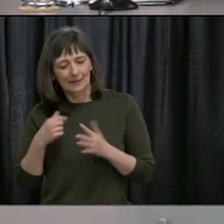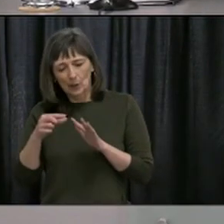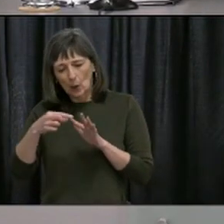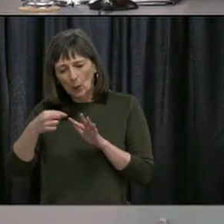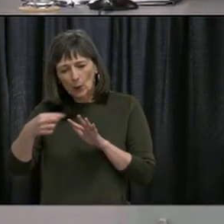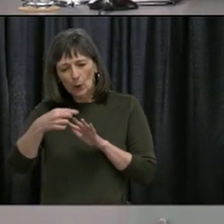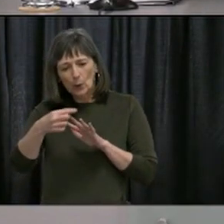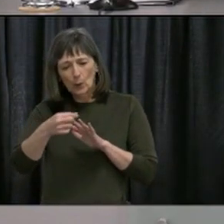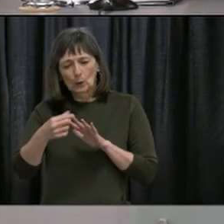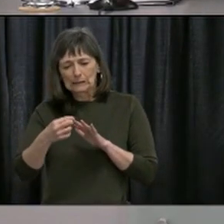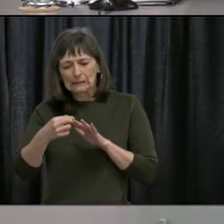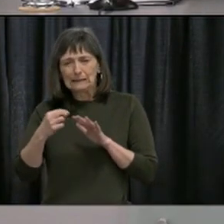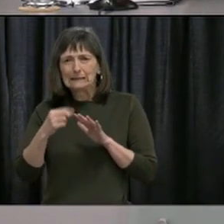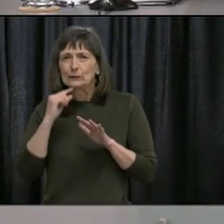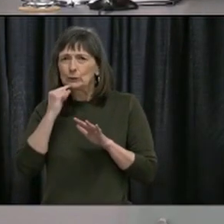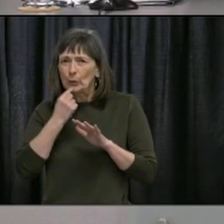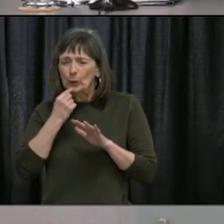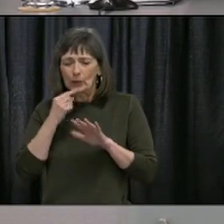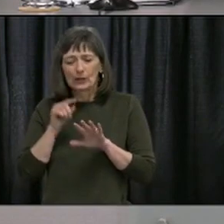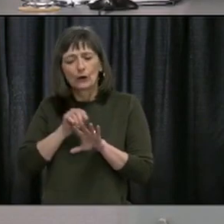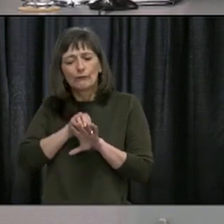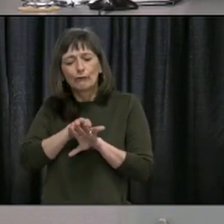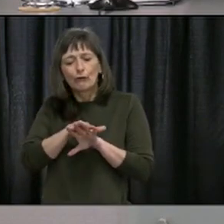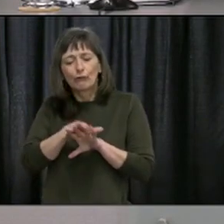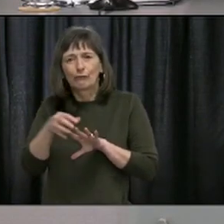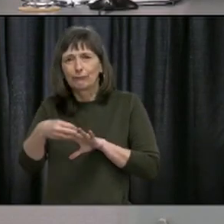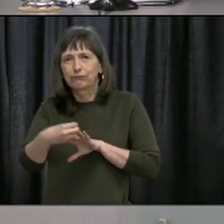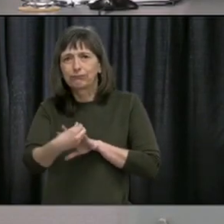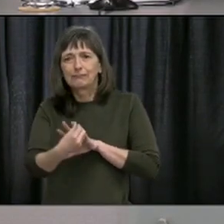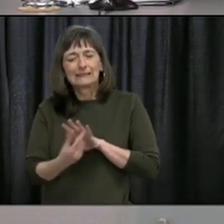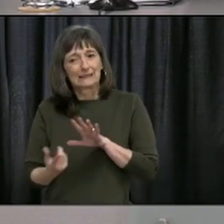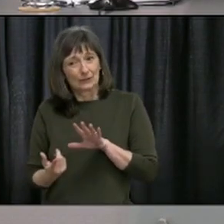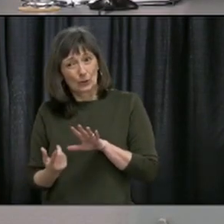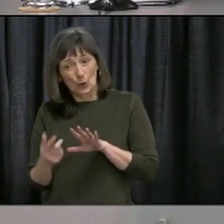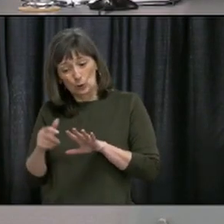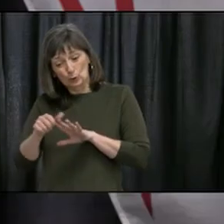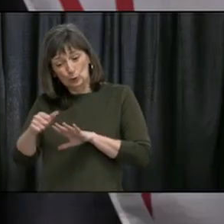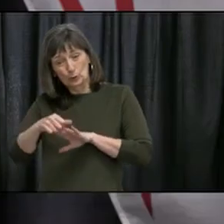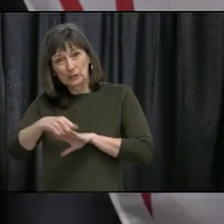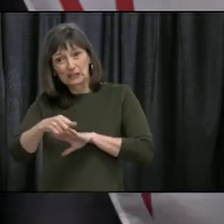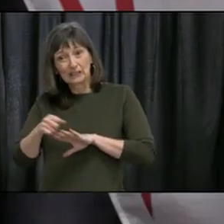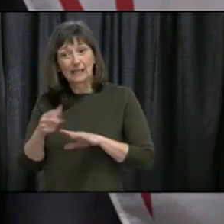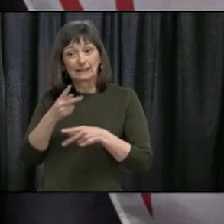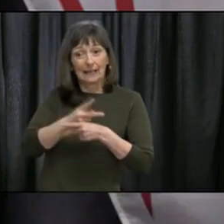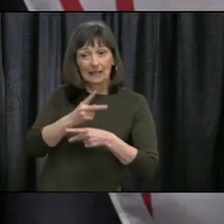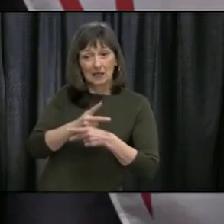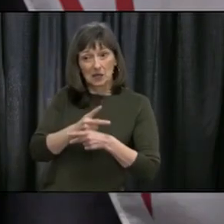unmatted and the contact between both the daycare and the grooming services are relatively similar.